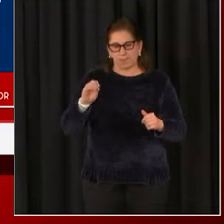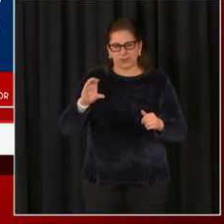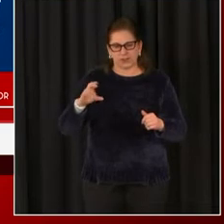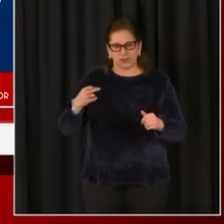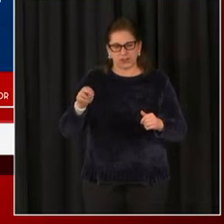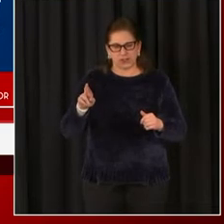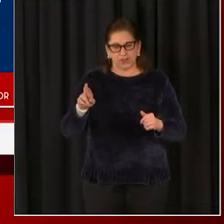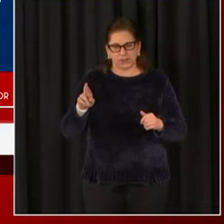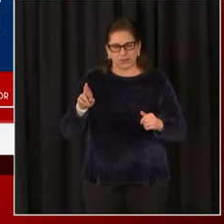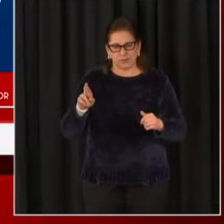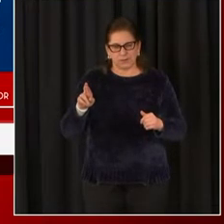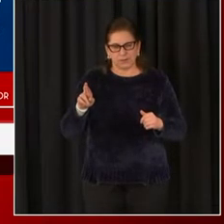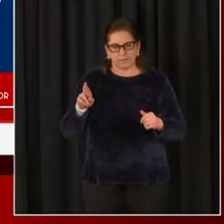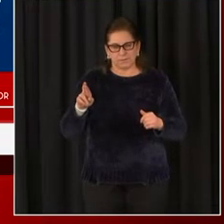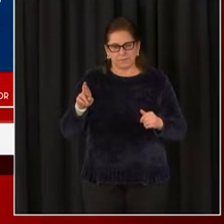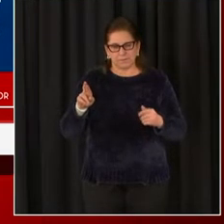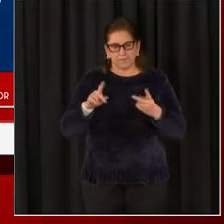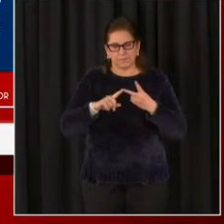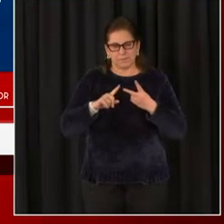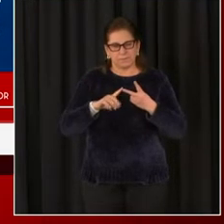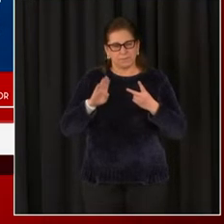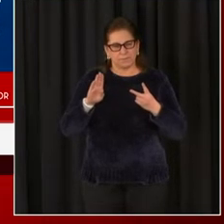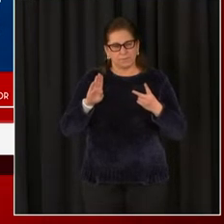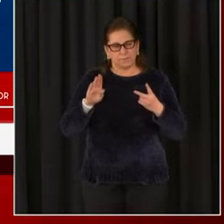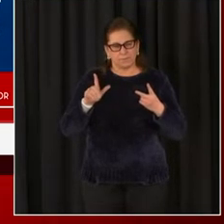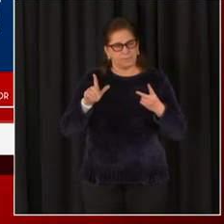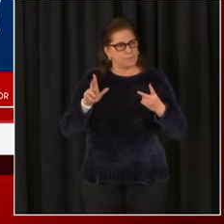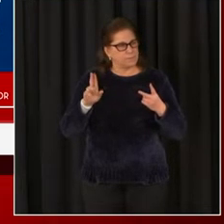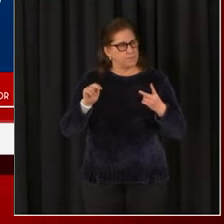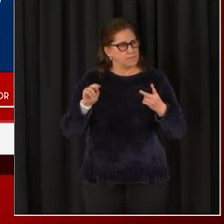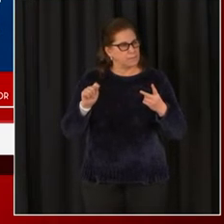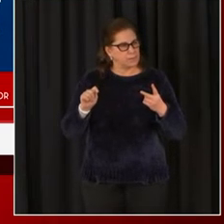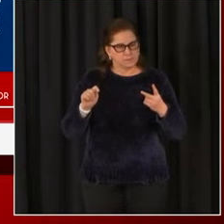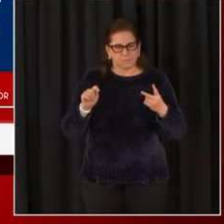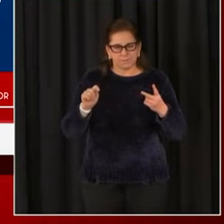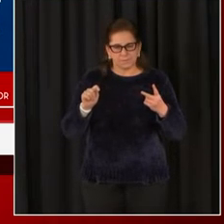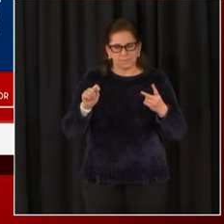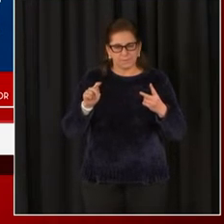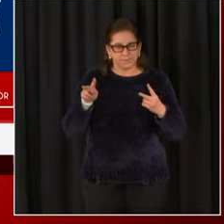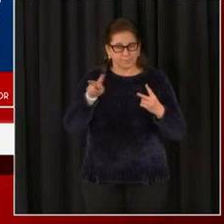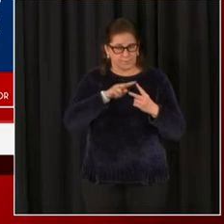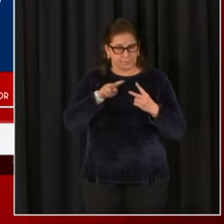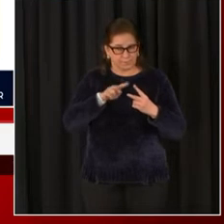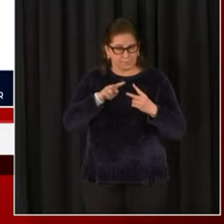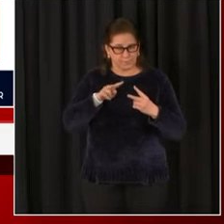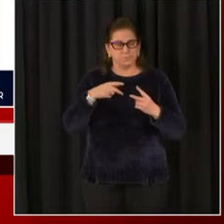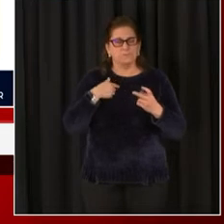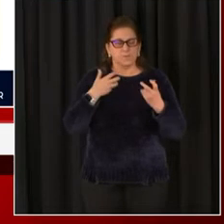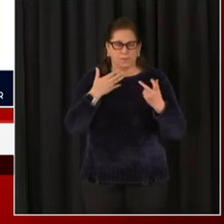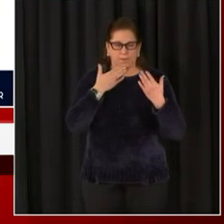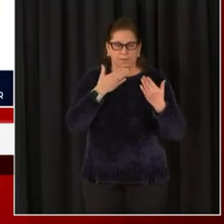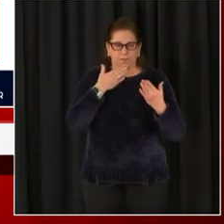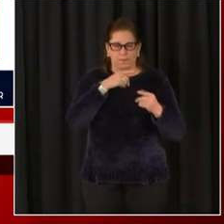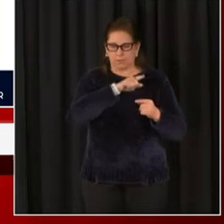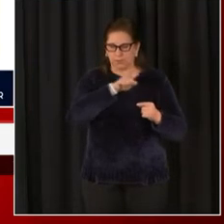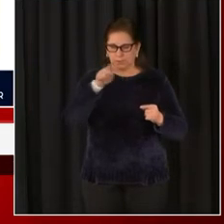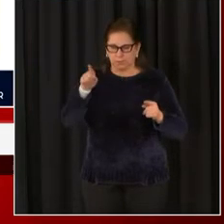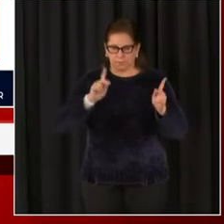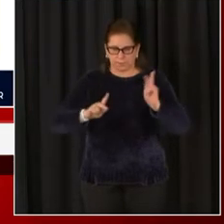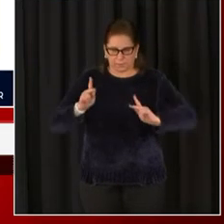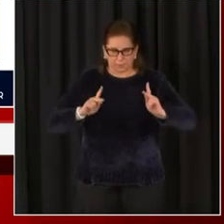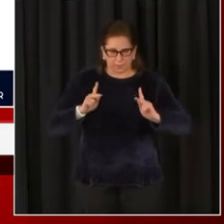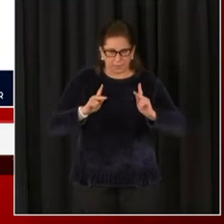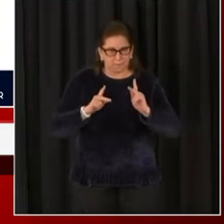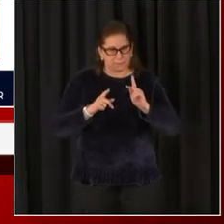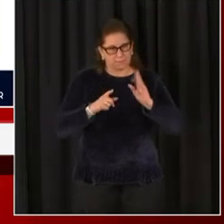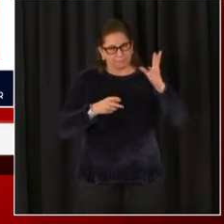I especially want to thank them for the care that they took in making everyone feel secure. I also